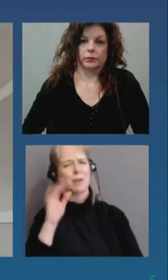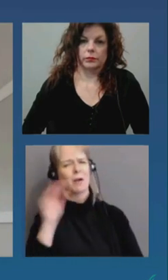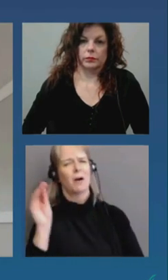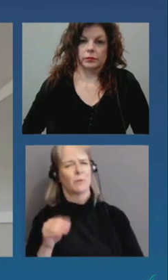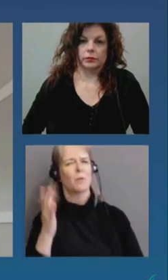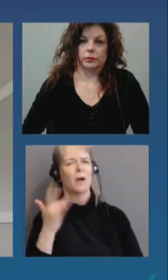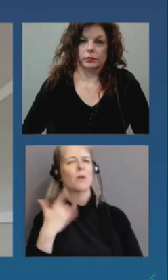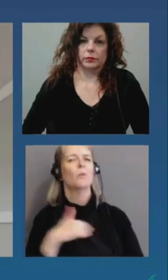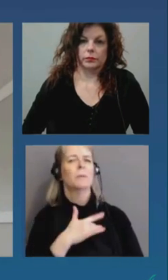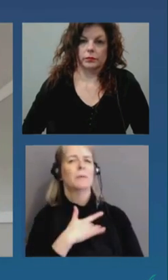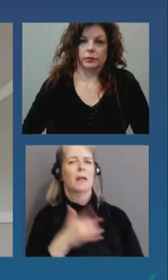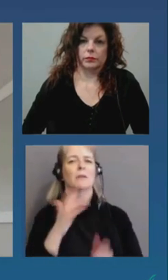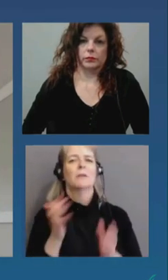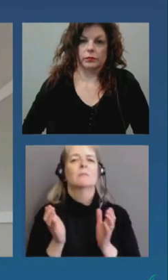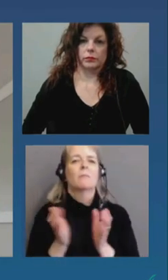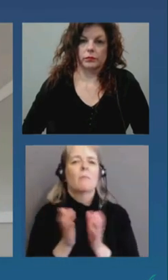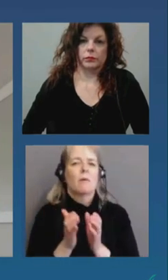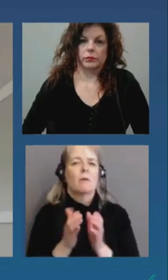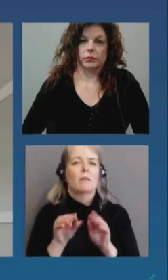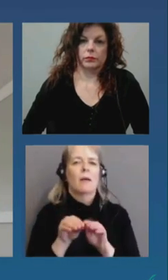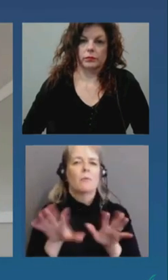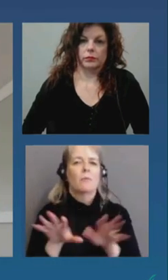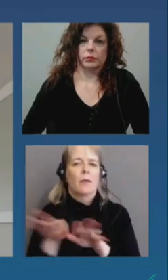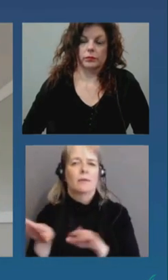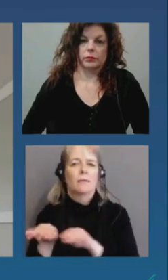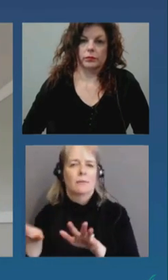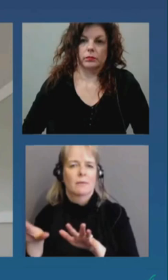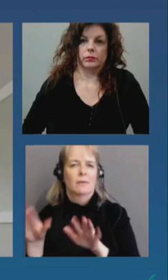compared to say one particular uh sector